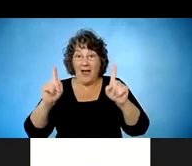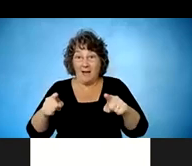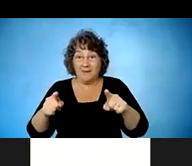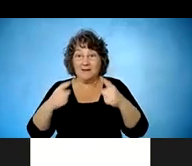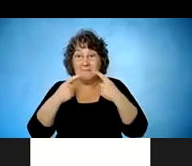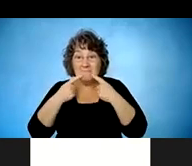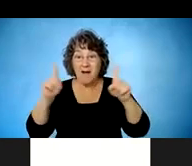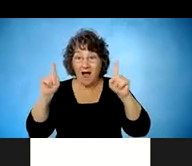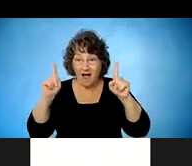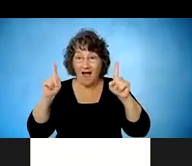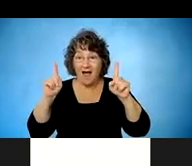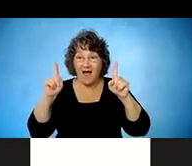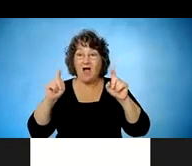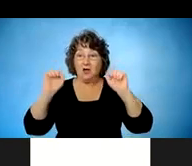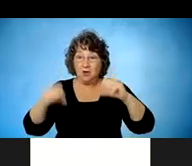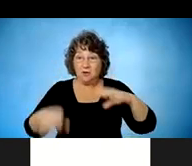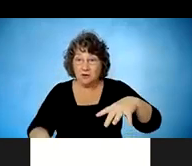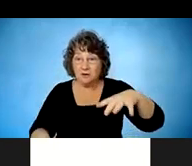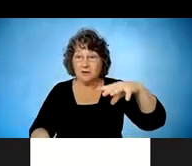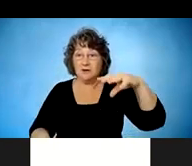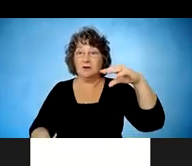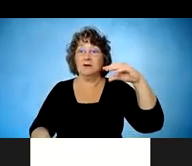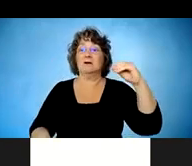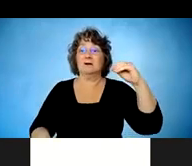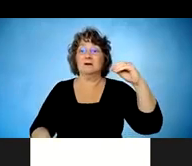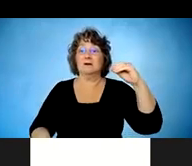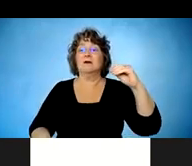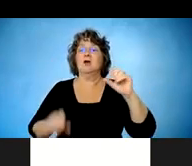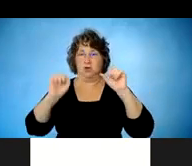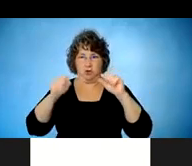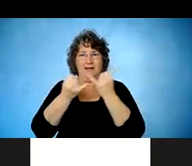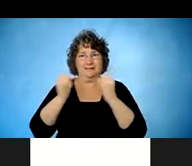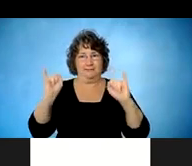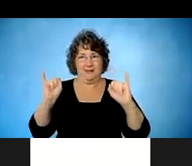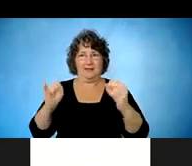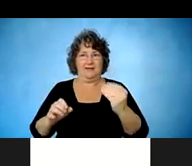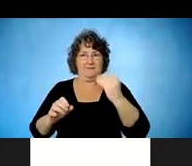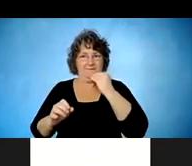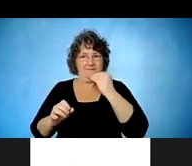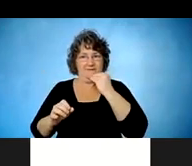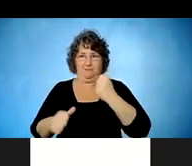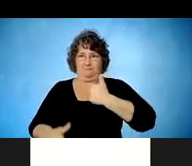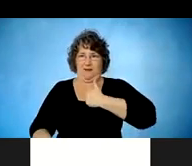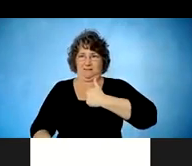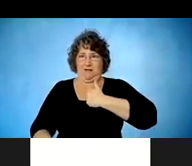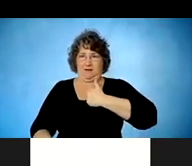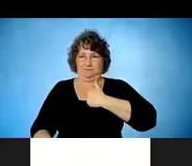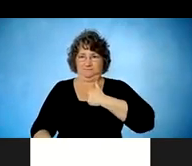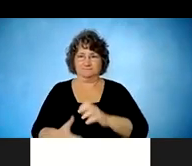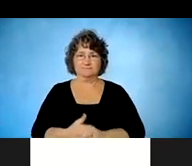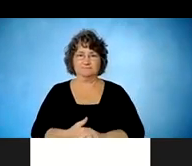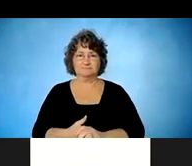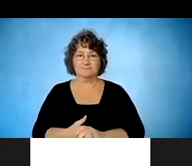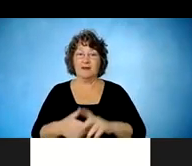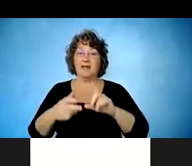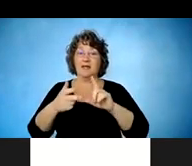myself. Once you're starting to get to this level, you can transfer yourself independently. And again,